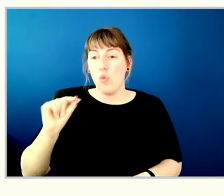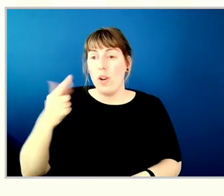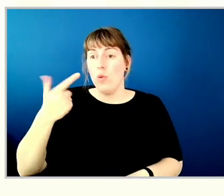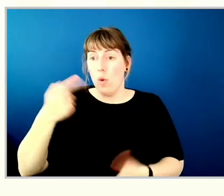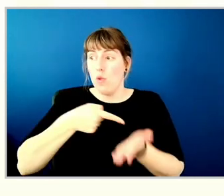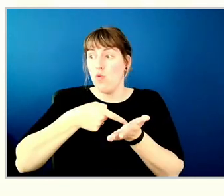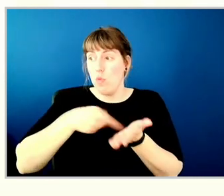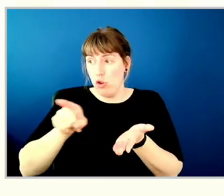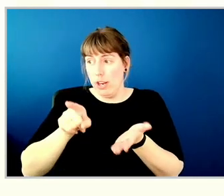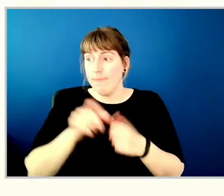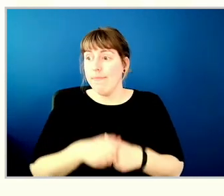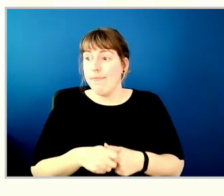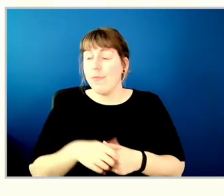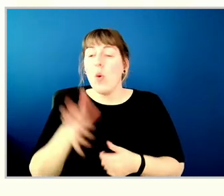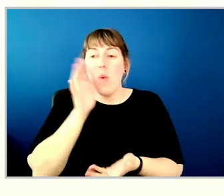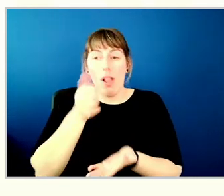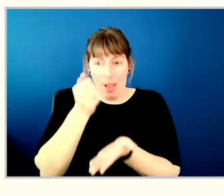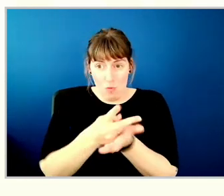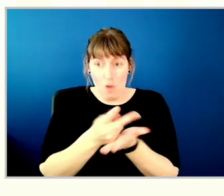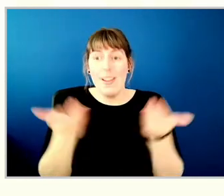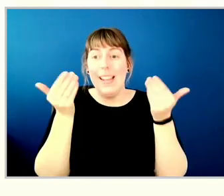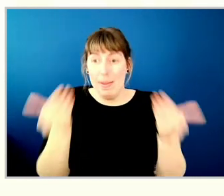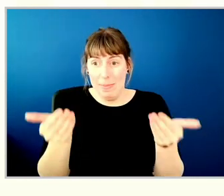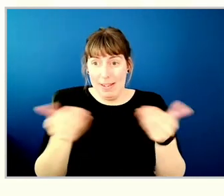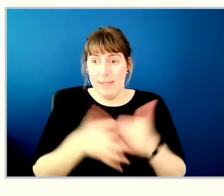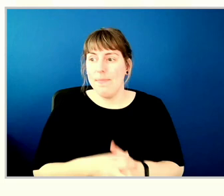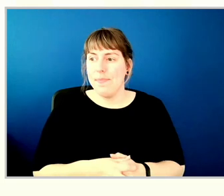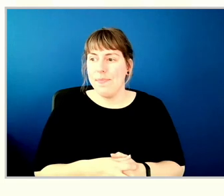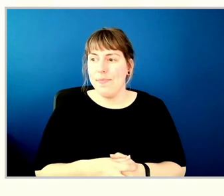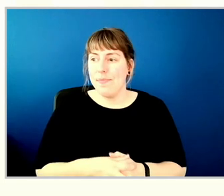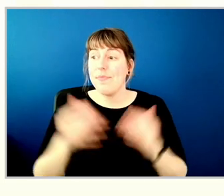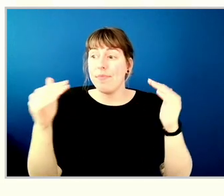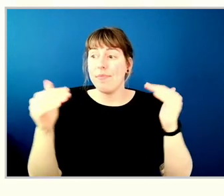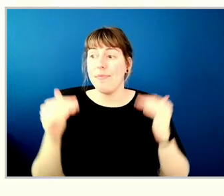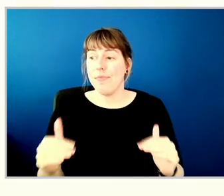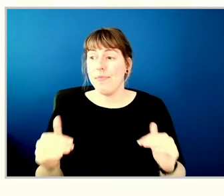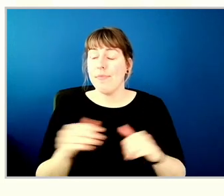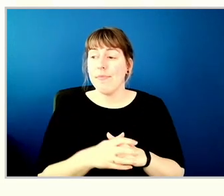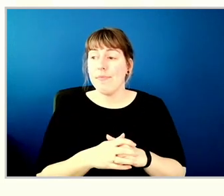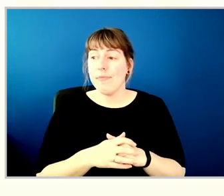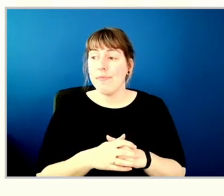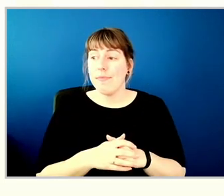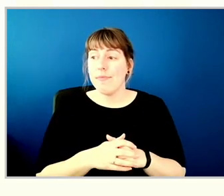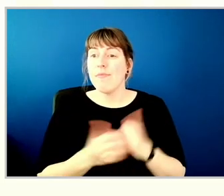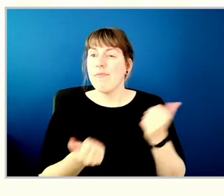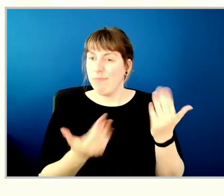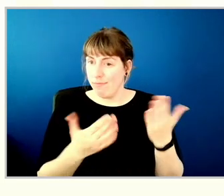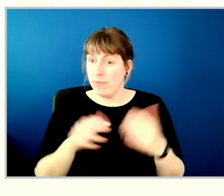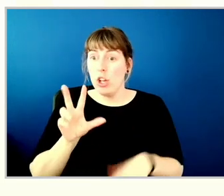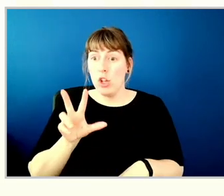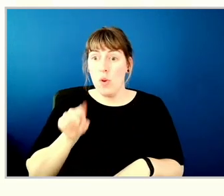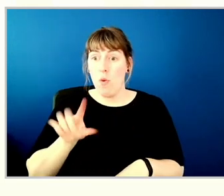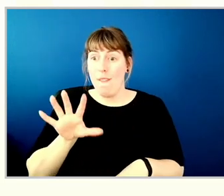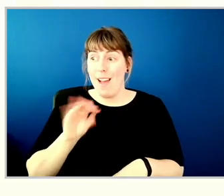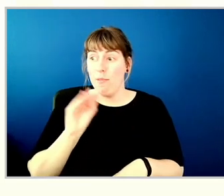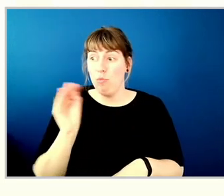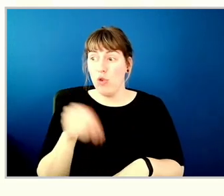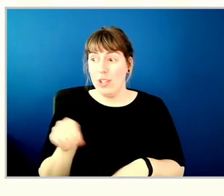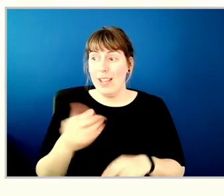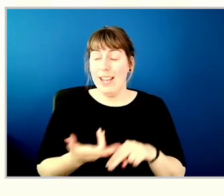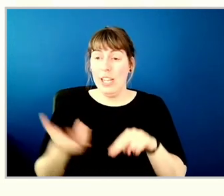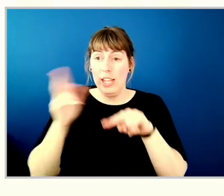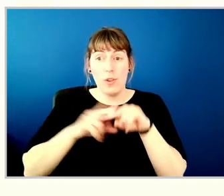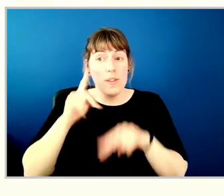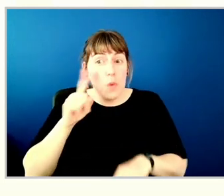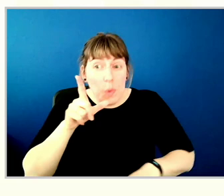2021 remuneration be approved and implemented. And be it further resolved that a 3.5%